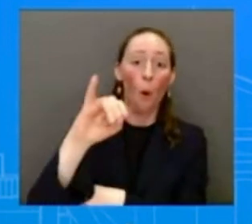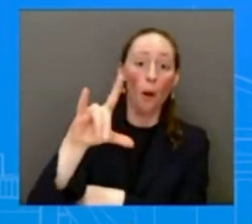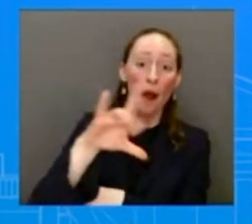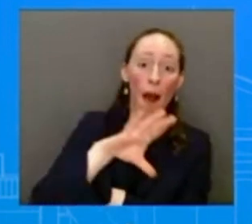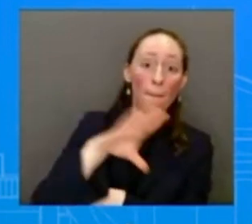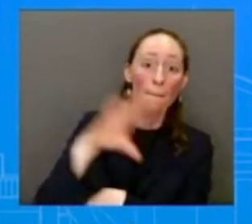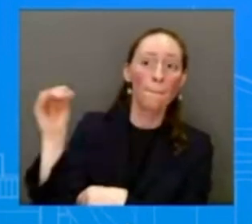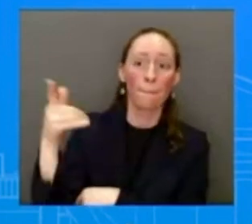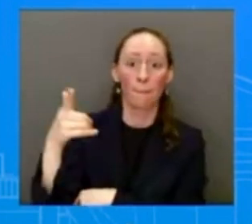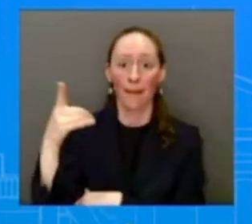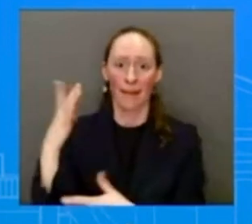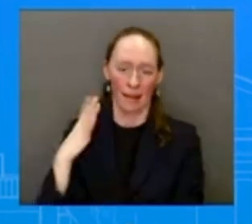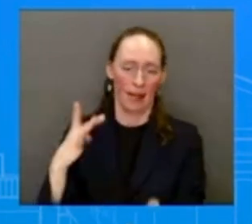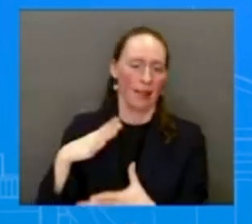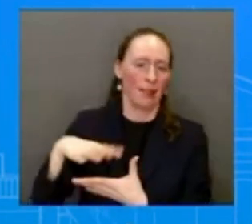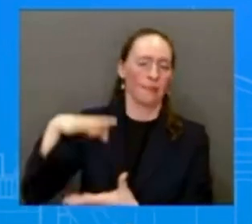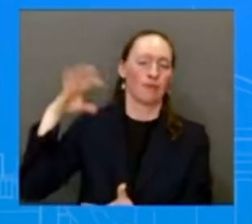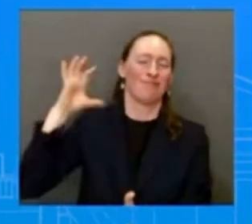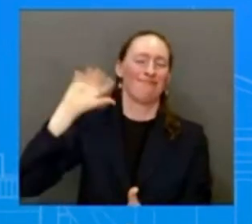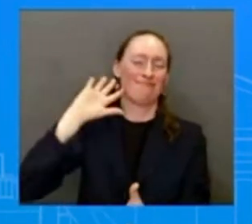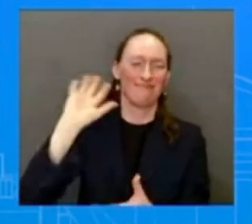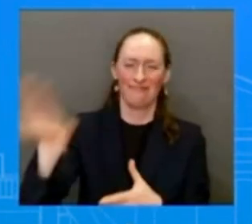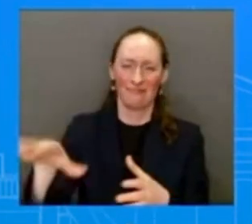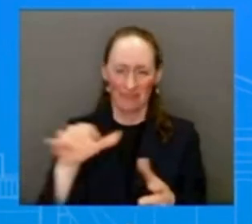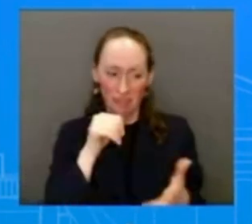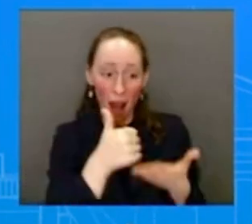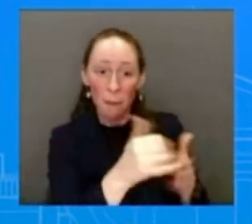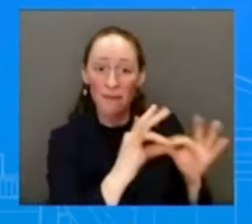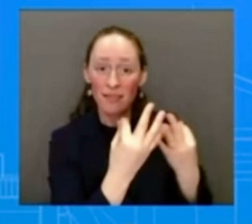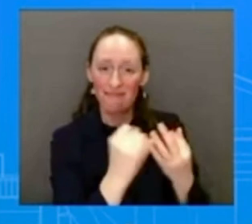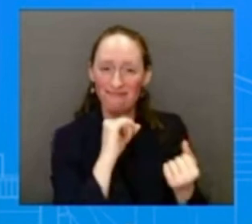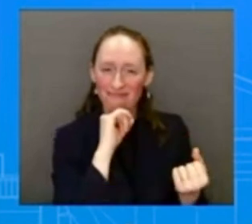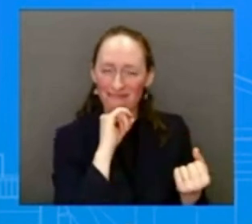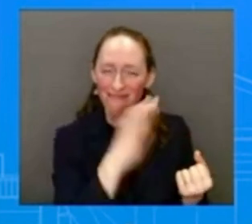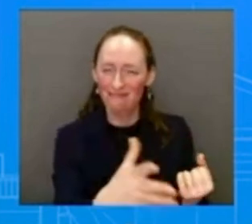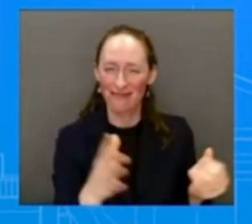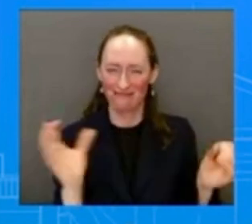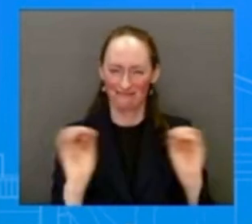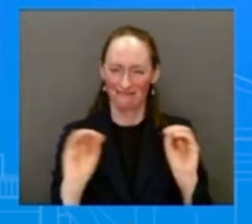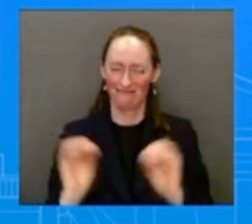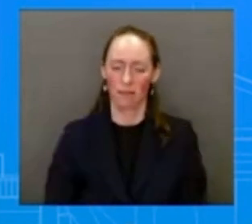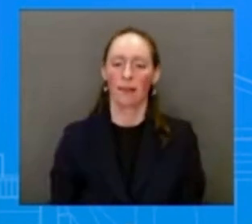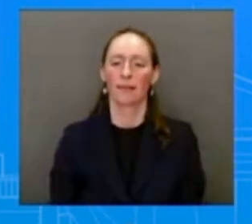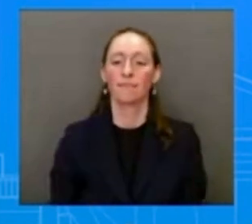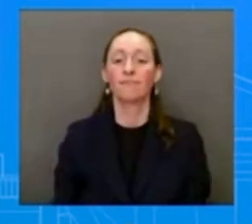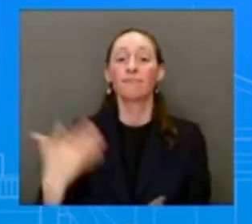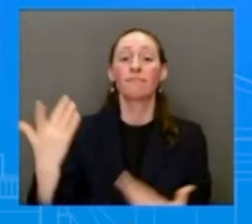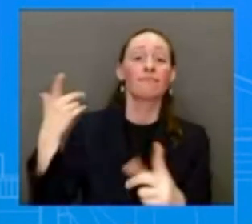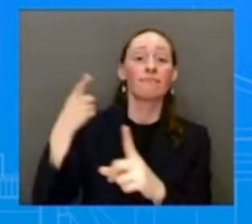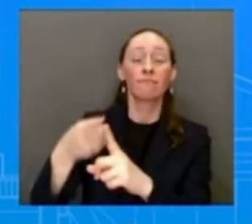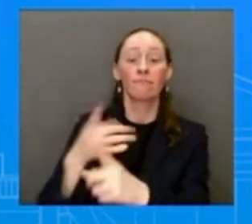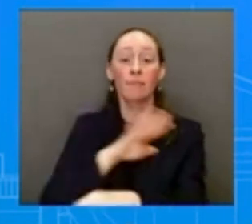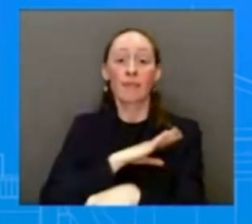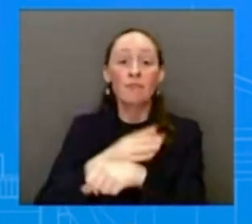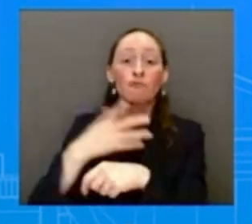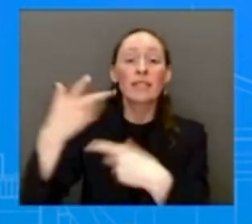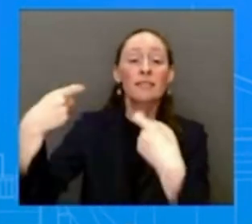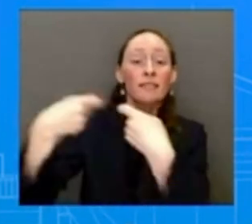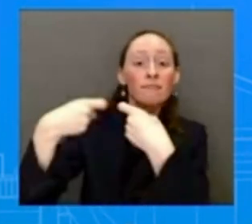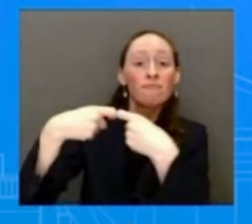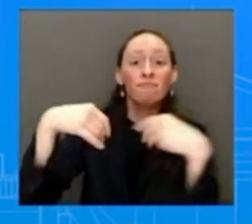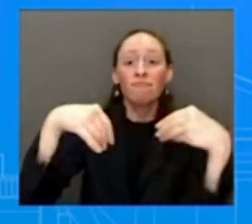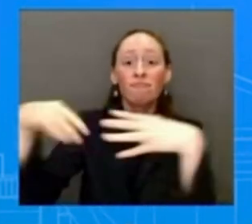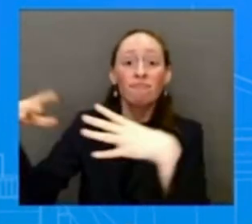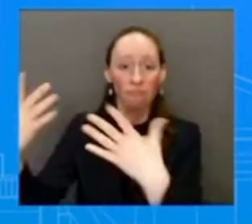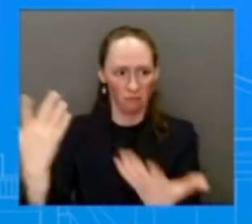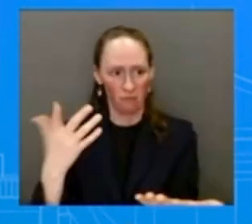of all Americans. H.R.1 would double the cost of energy efficiency upgrades that families need to reduce household bills. It would